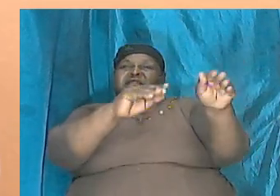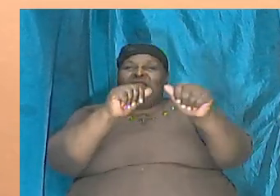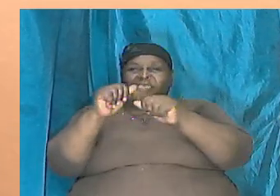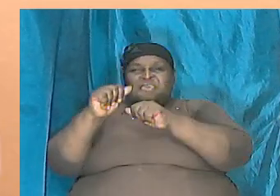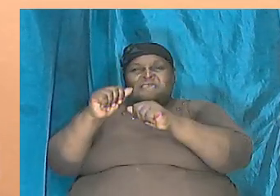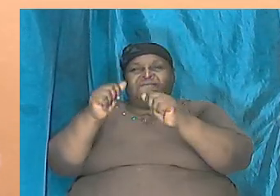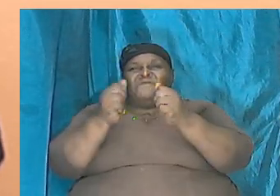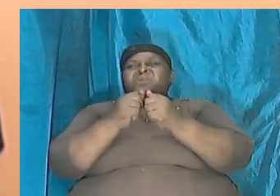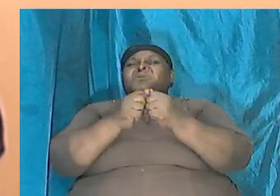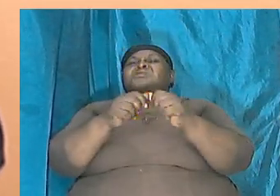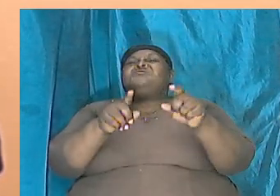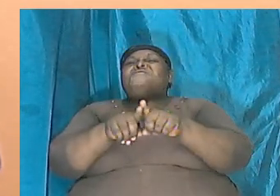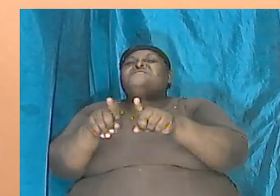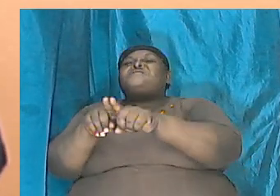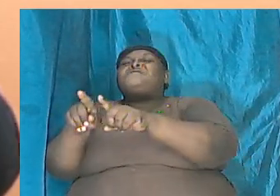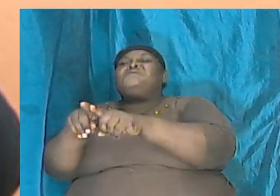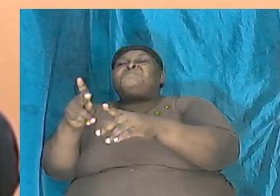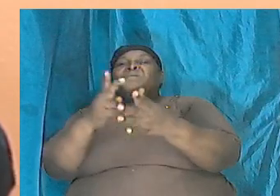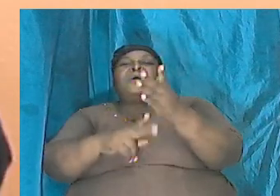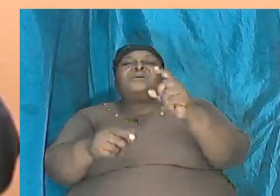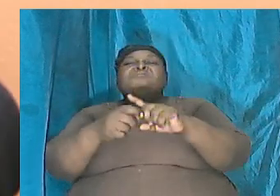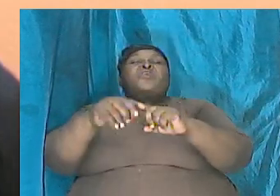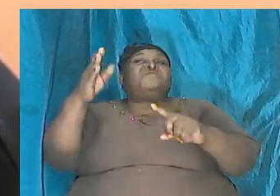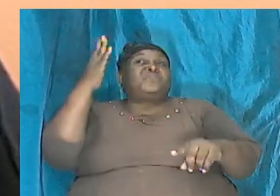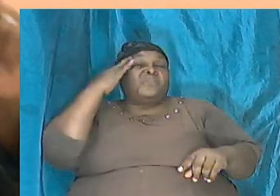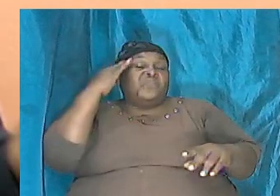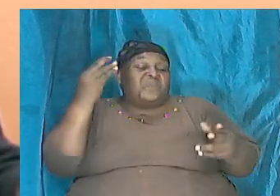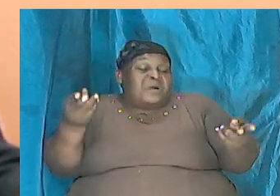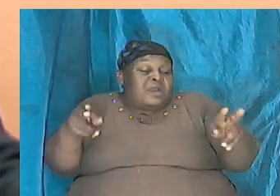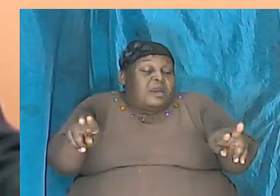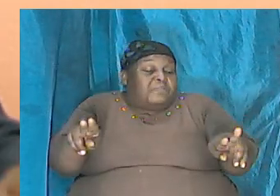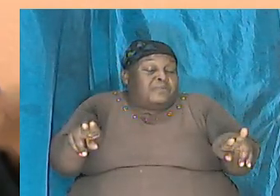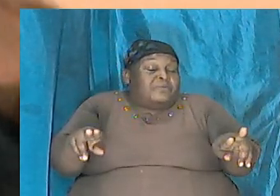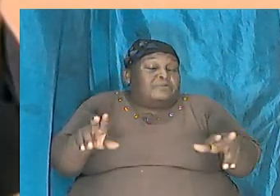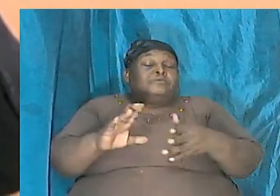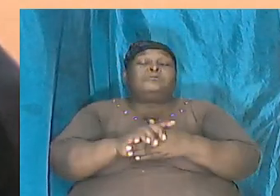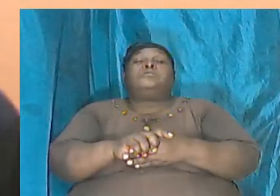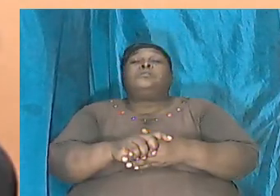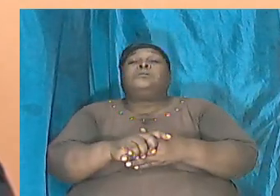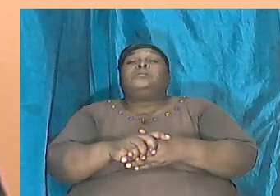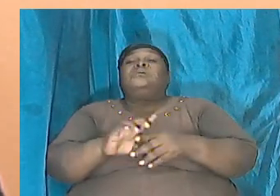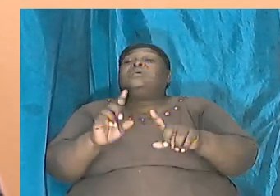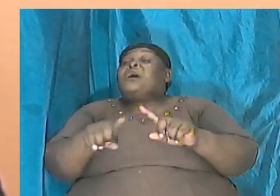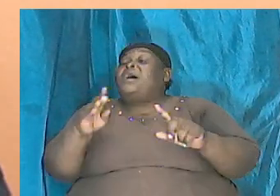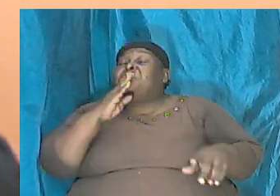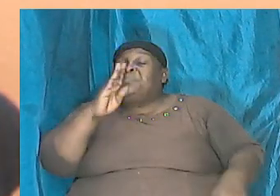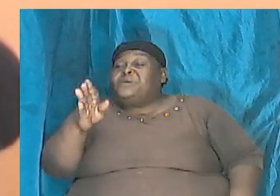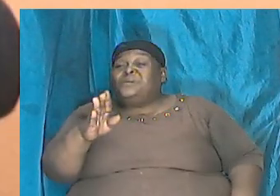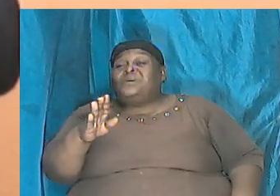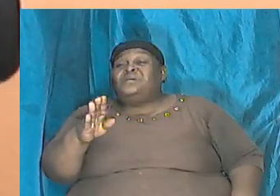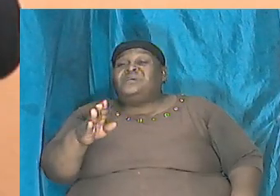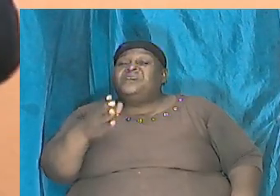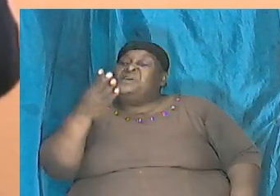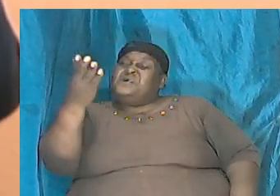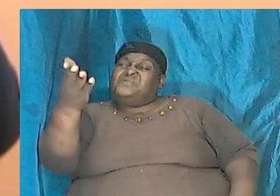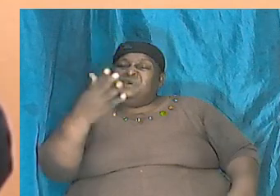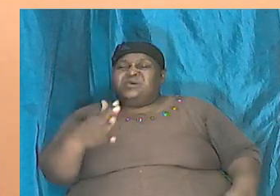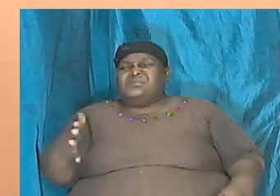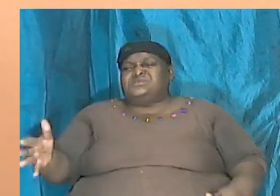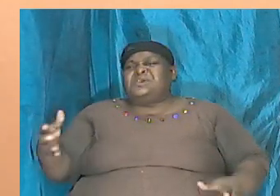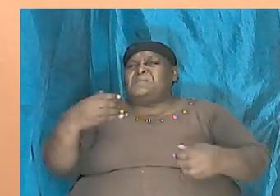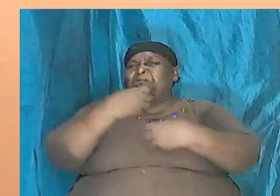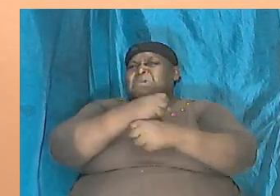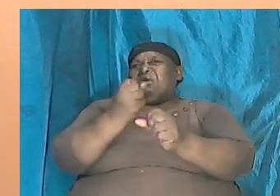different parts of what they knew had happened before. It cannot be that these things were just